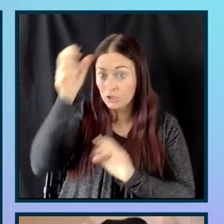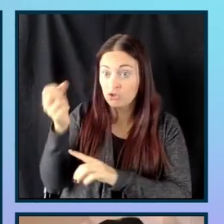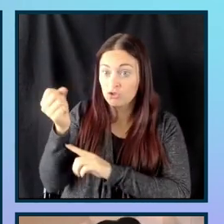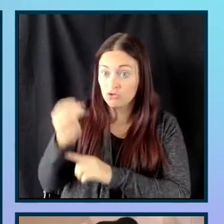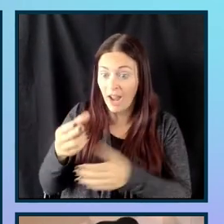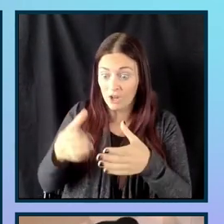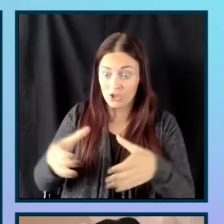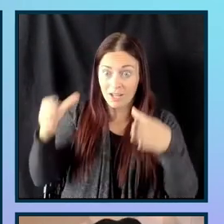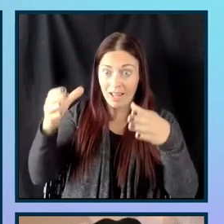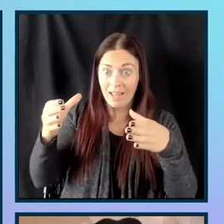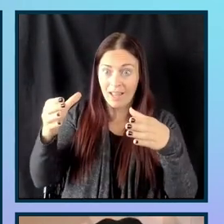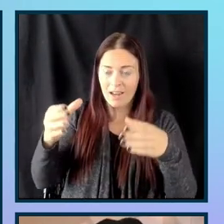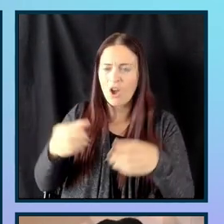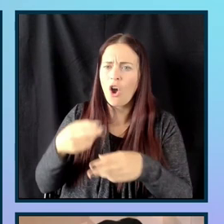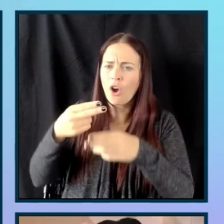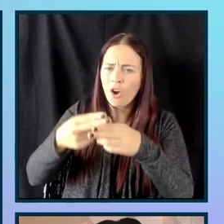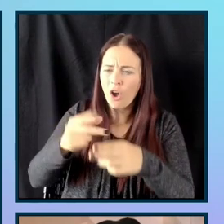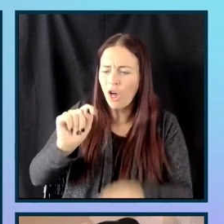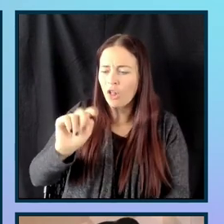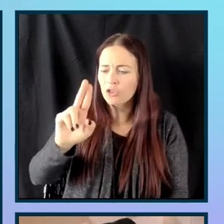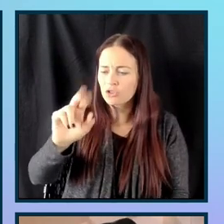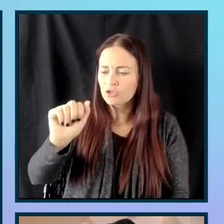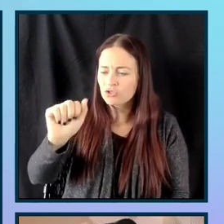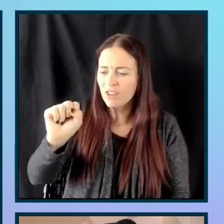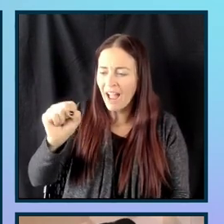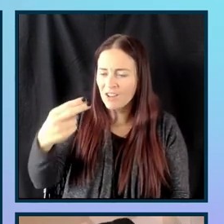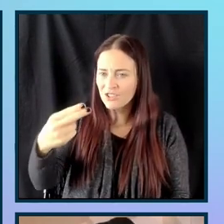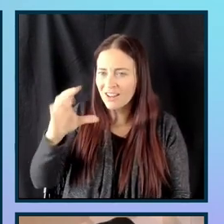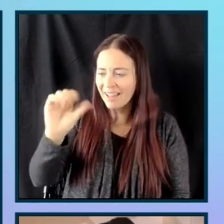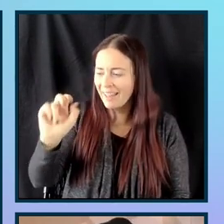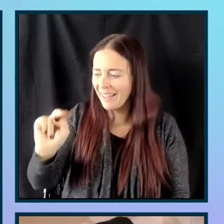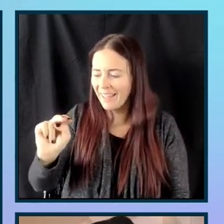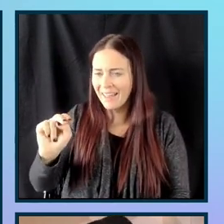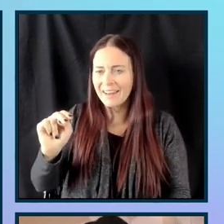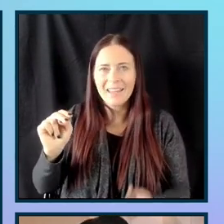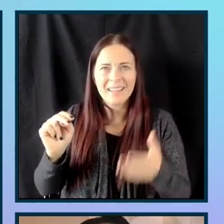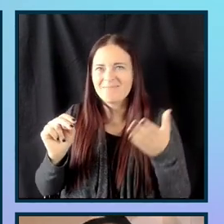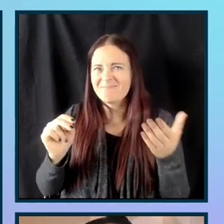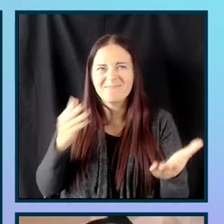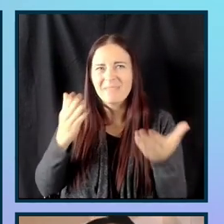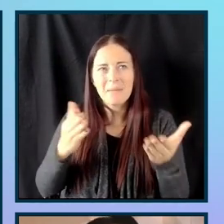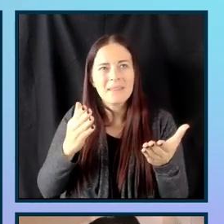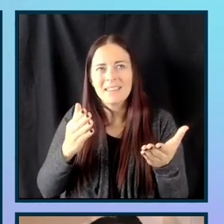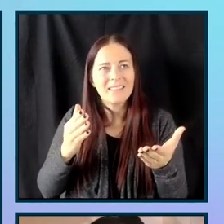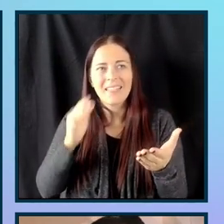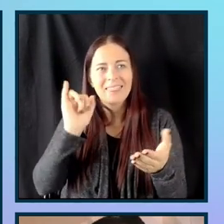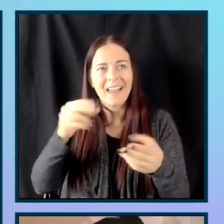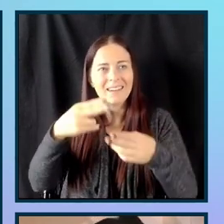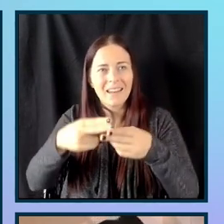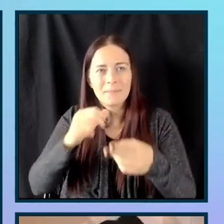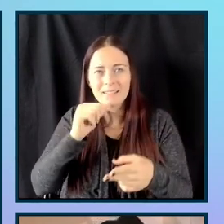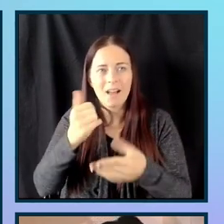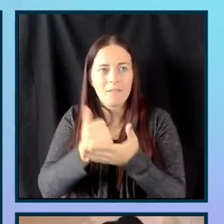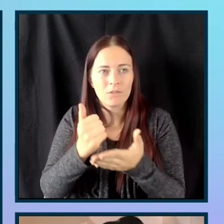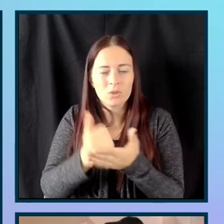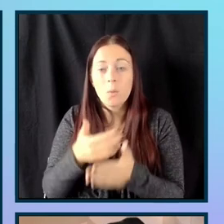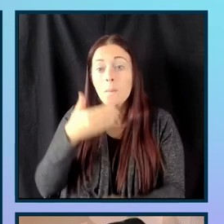trash can because that's not really meaningful for our users. We might want to say delete. Delete might be a better name for something like that.